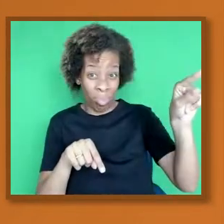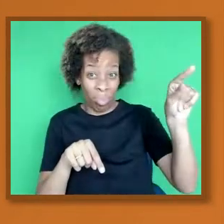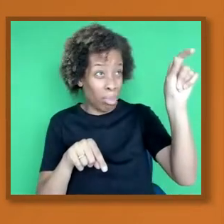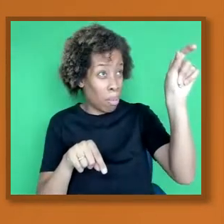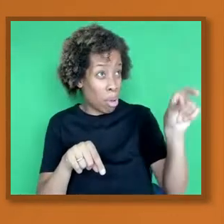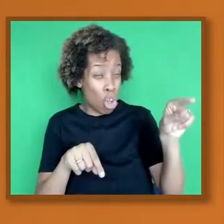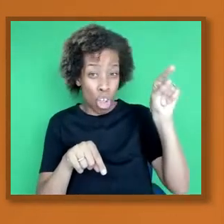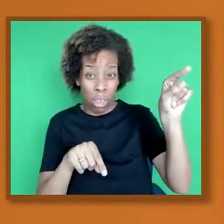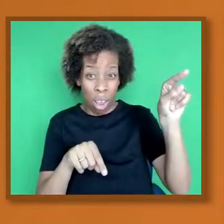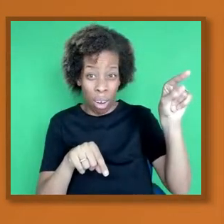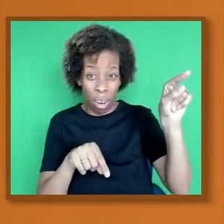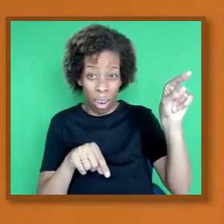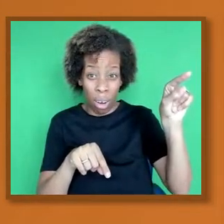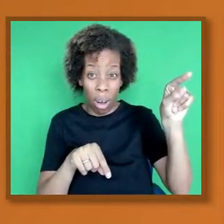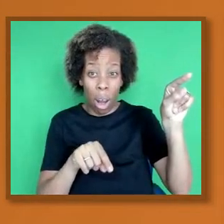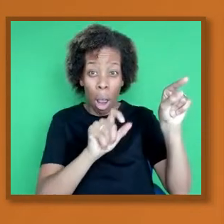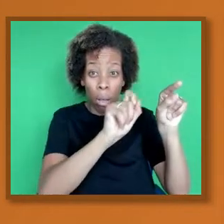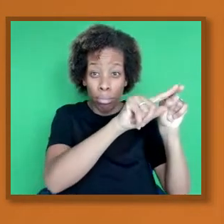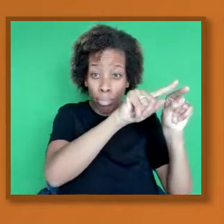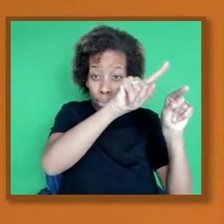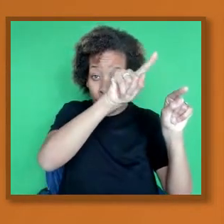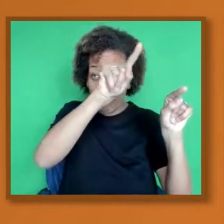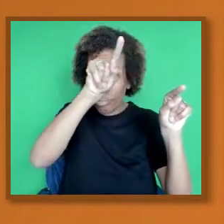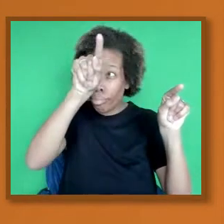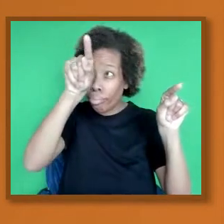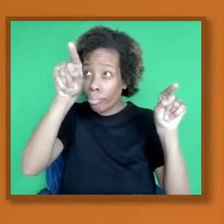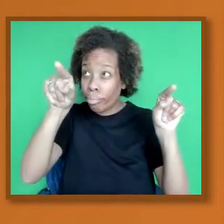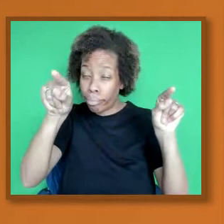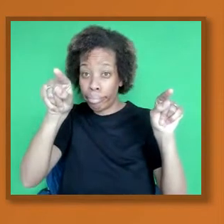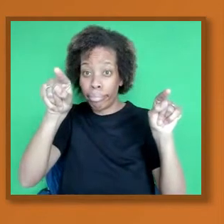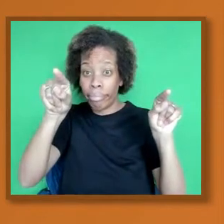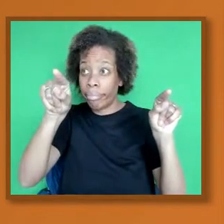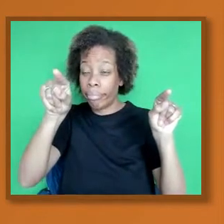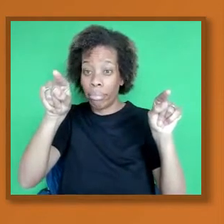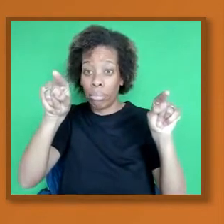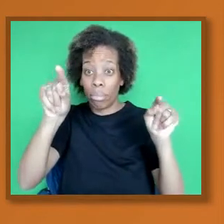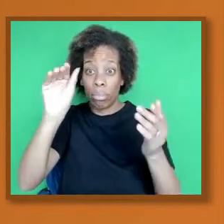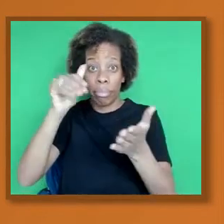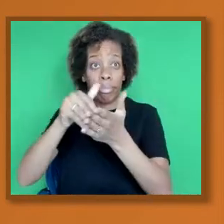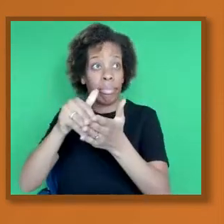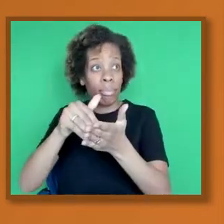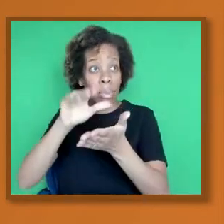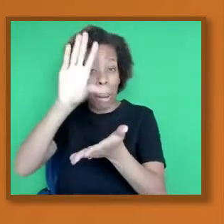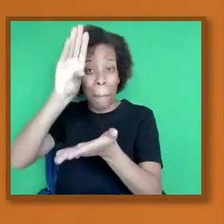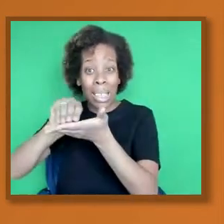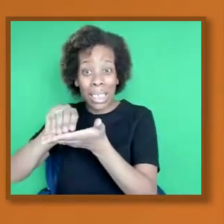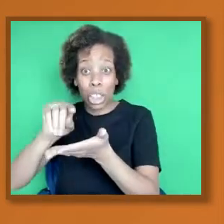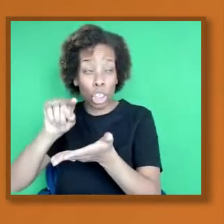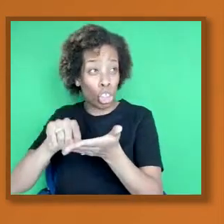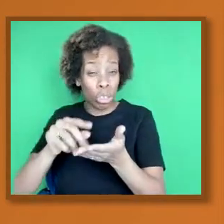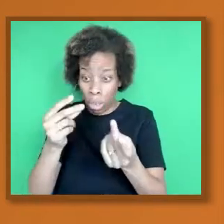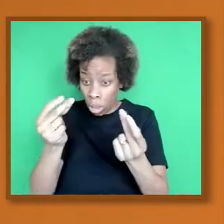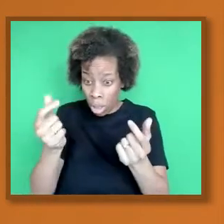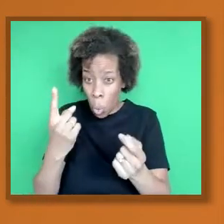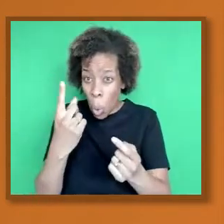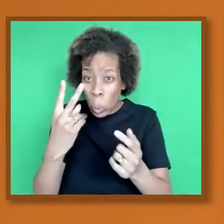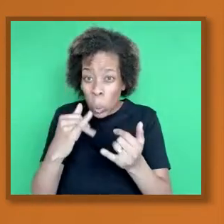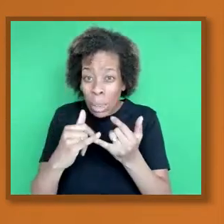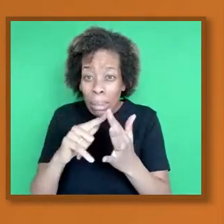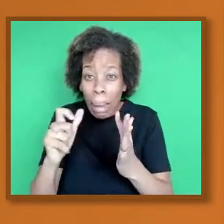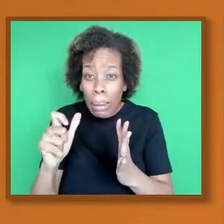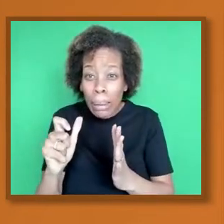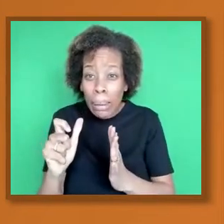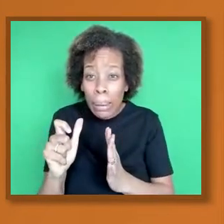to another geographical area across the world within seconds. So the rate at which communication